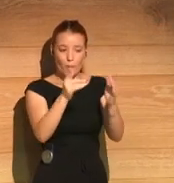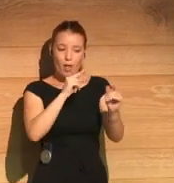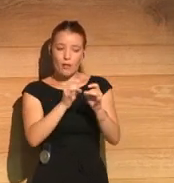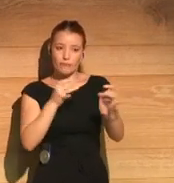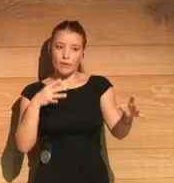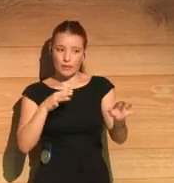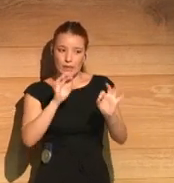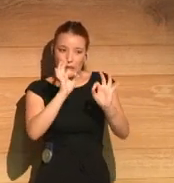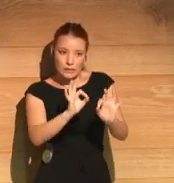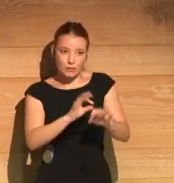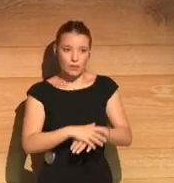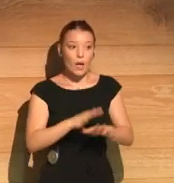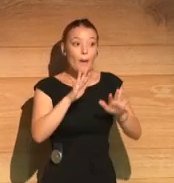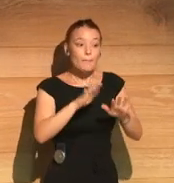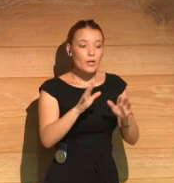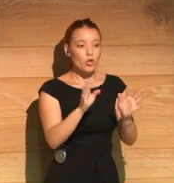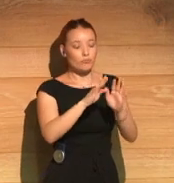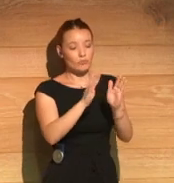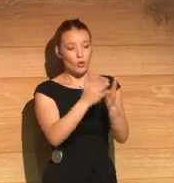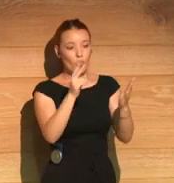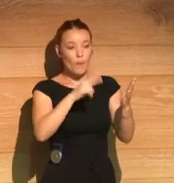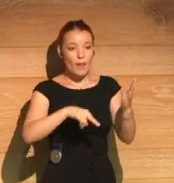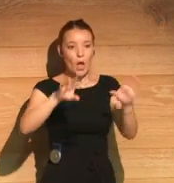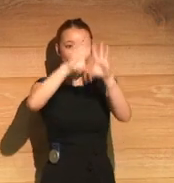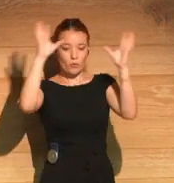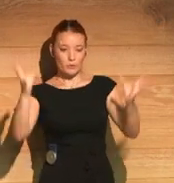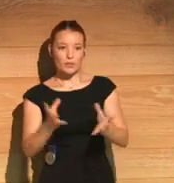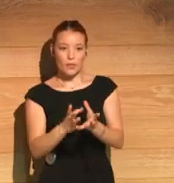But it's quite clear that this is also a universal novel.